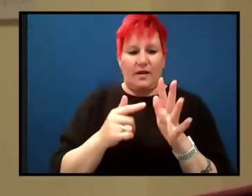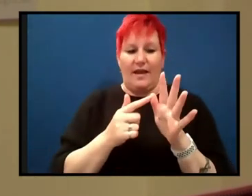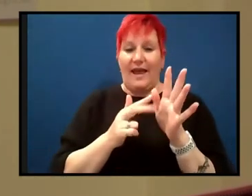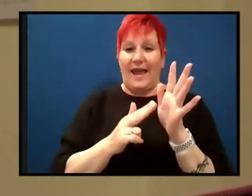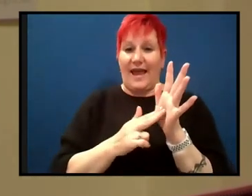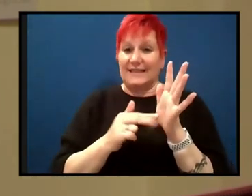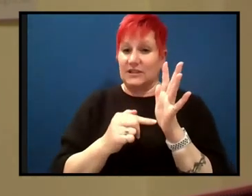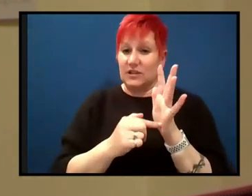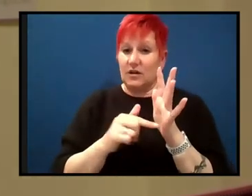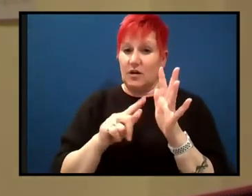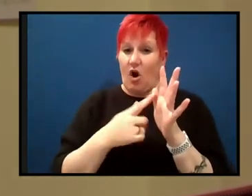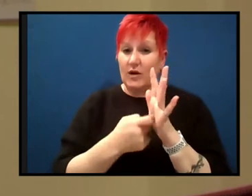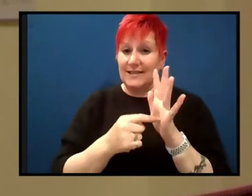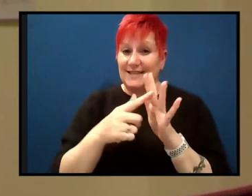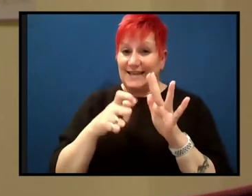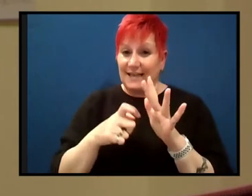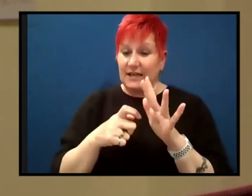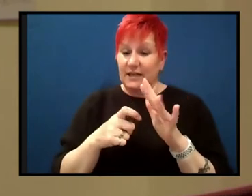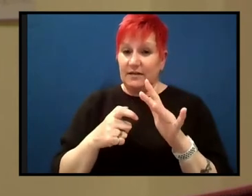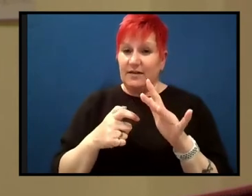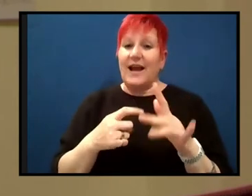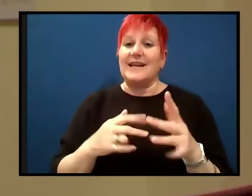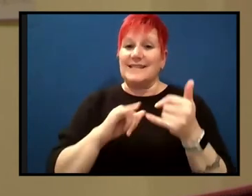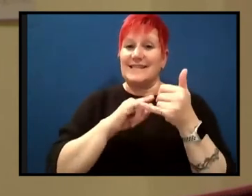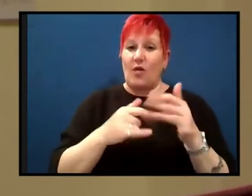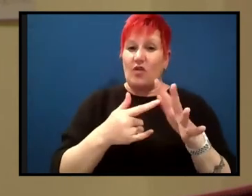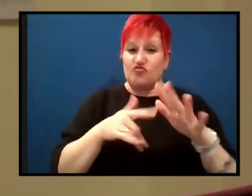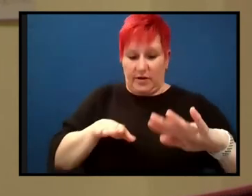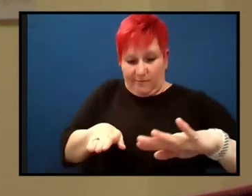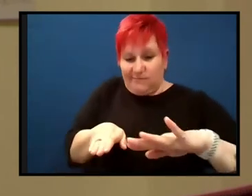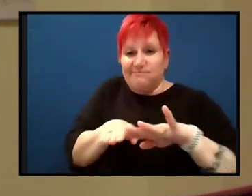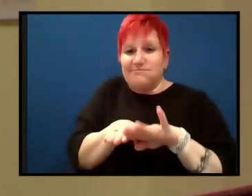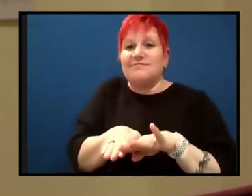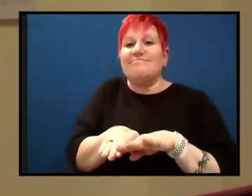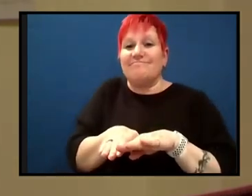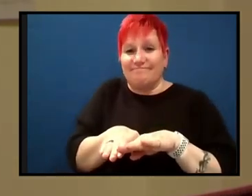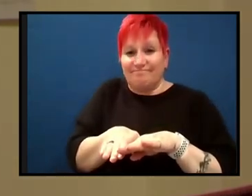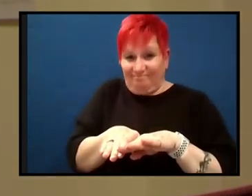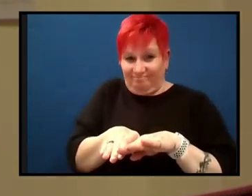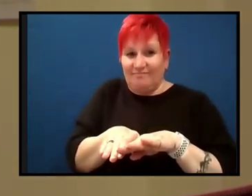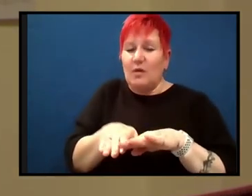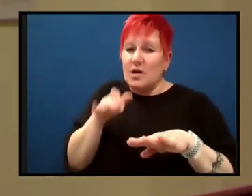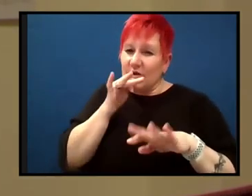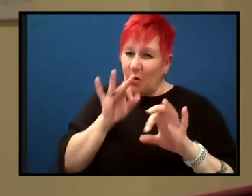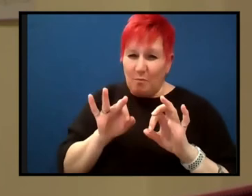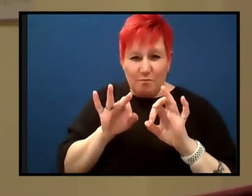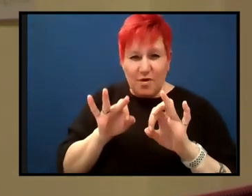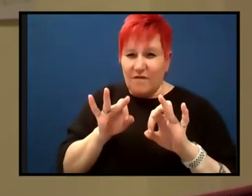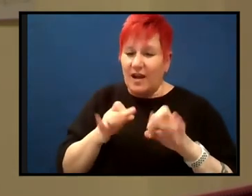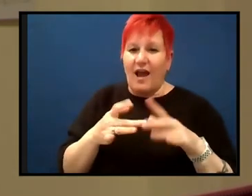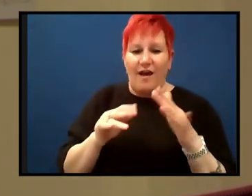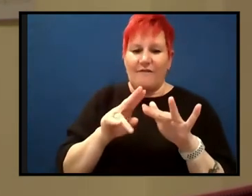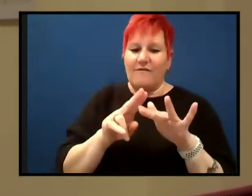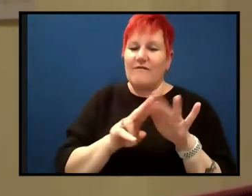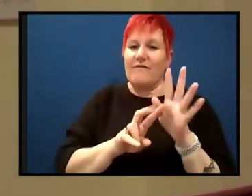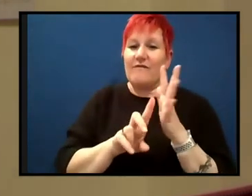because of some of these, uh, uh, big fault structures on the ocean floor that essentially trace back exactly the